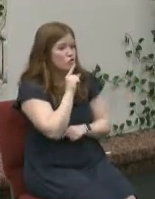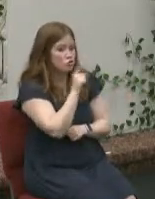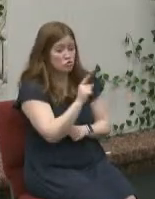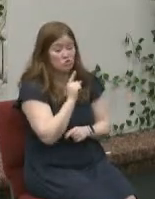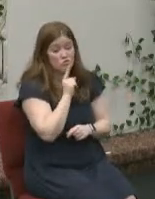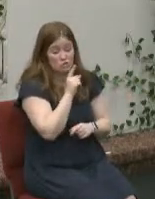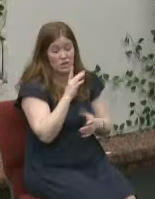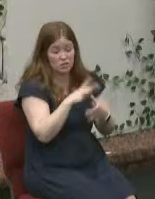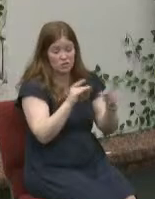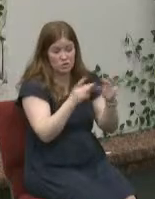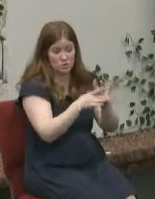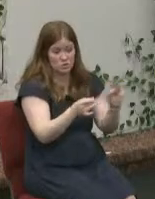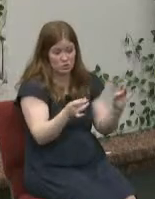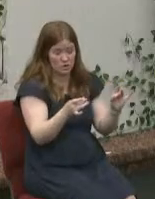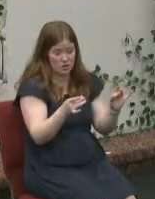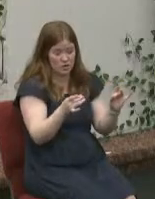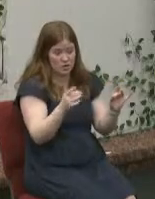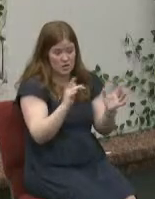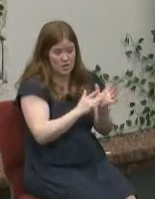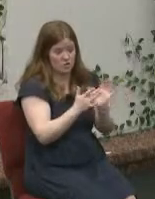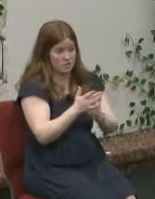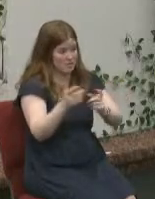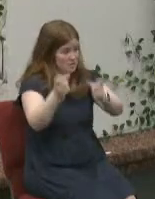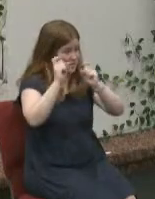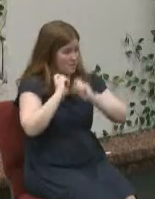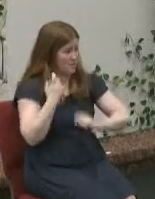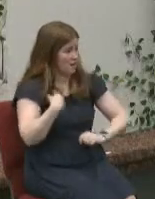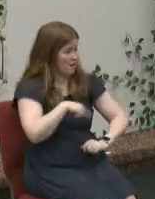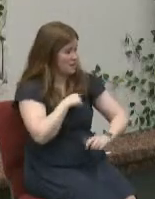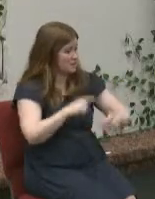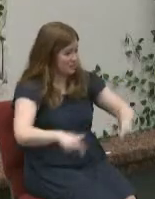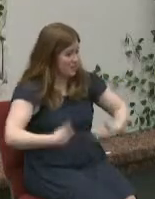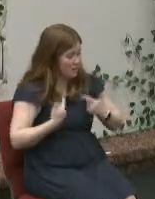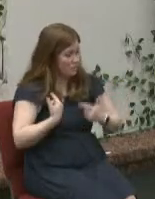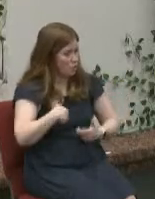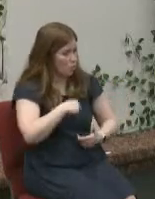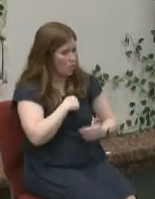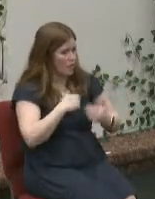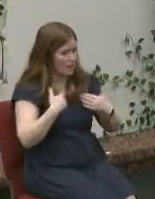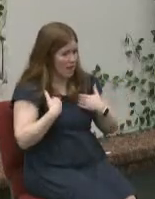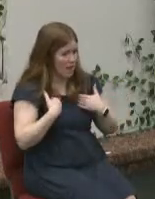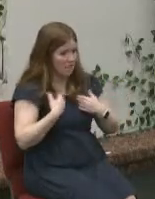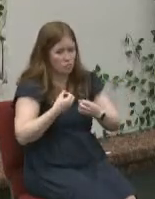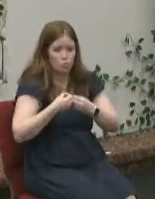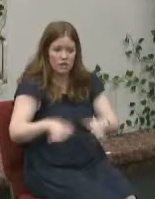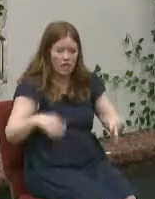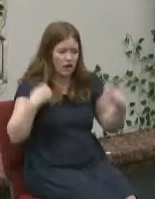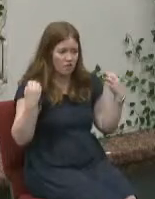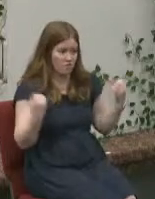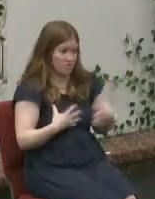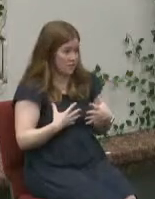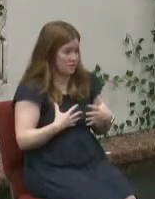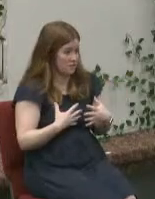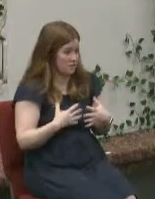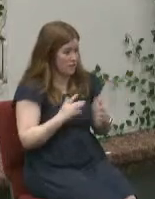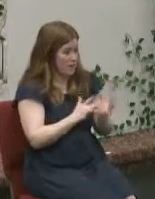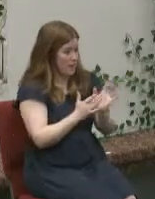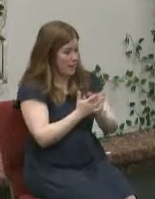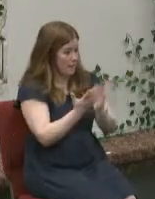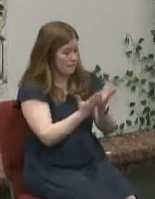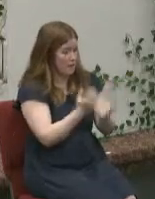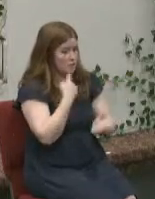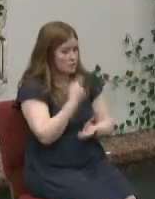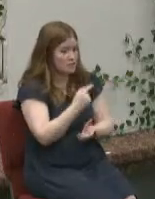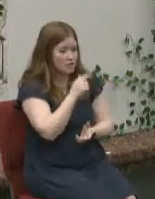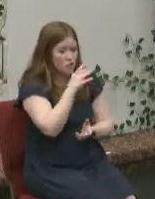he's given us a life that we can have without fear in fact the bible says in our text that the women went away